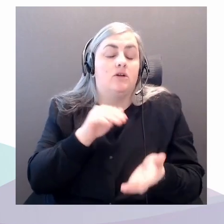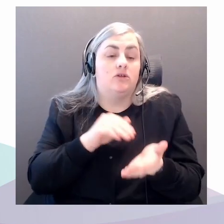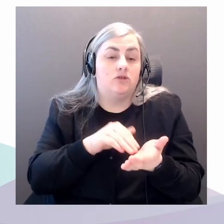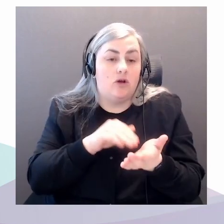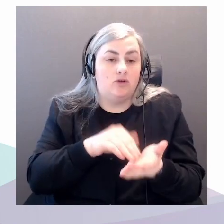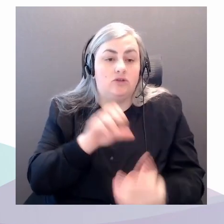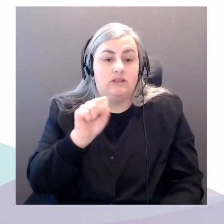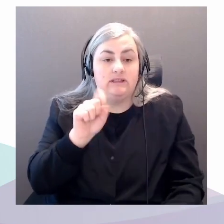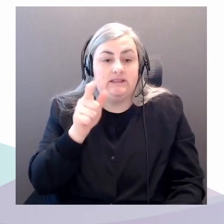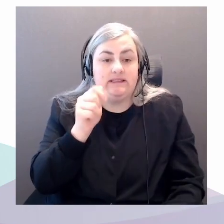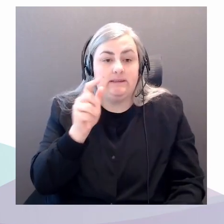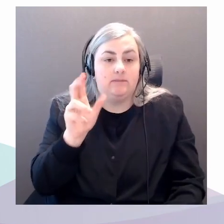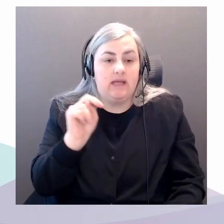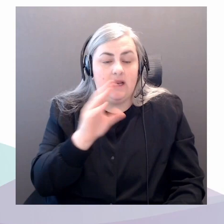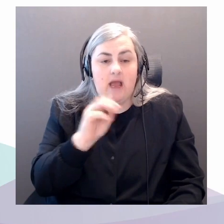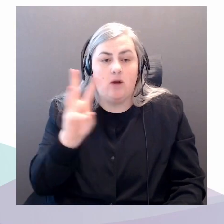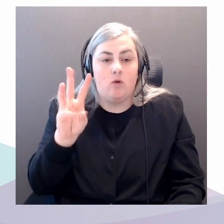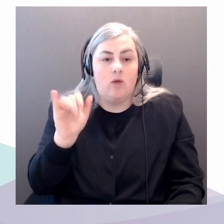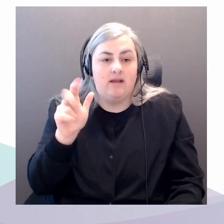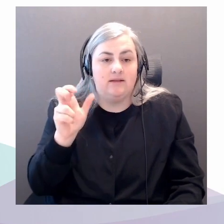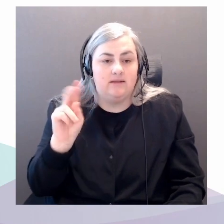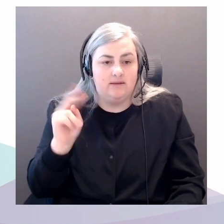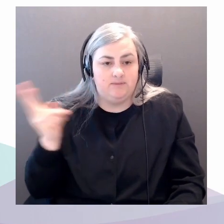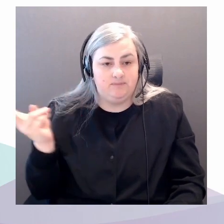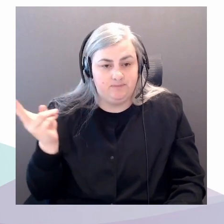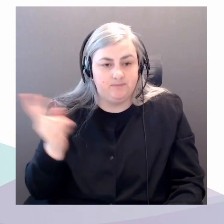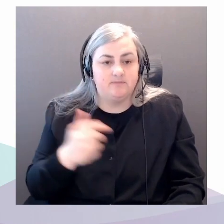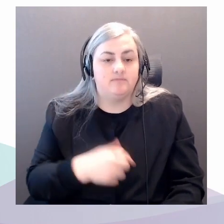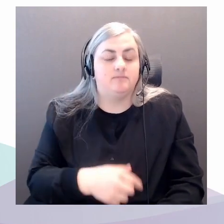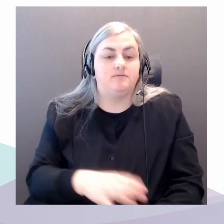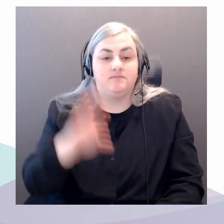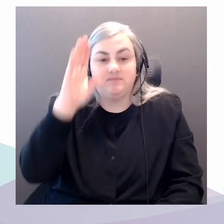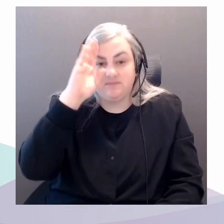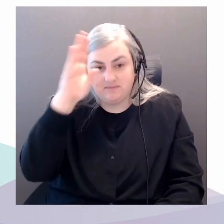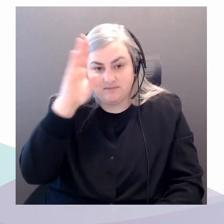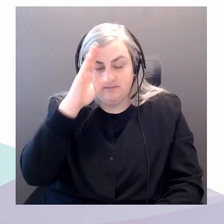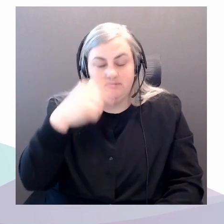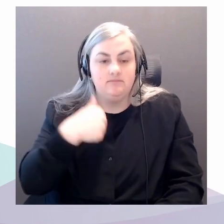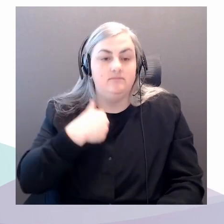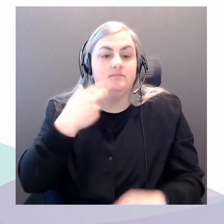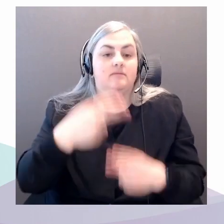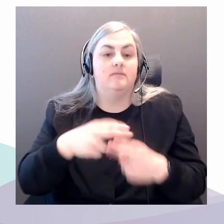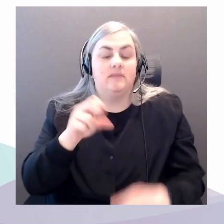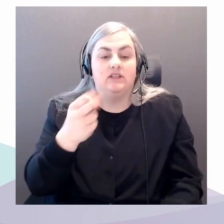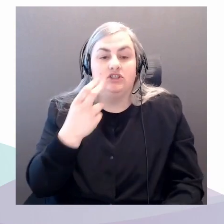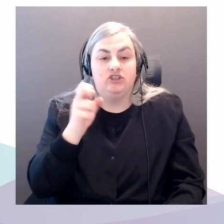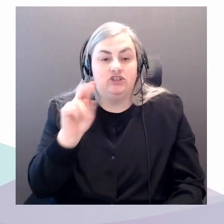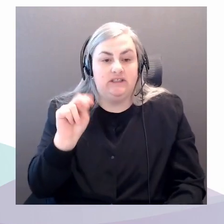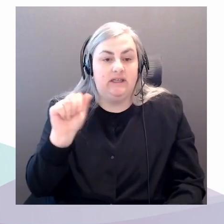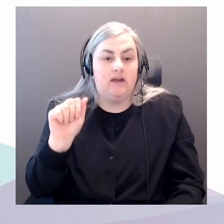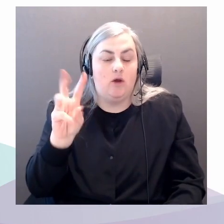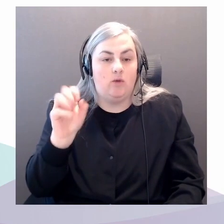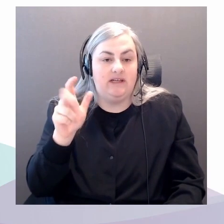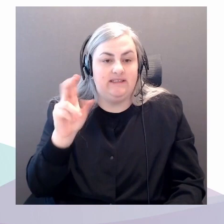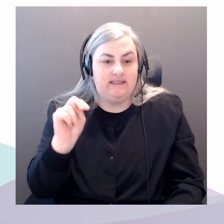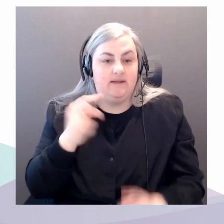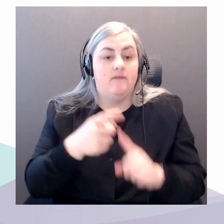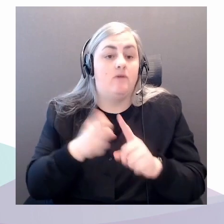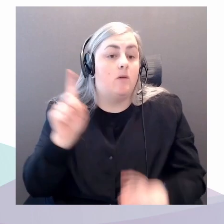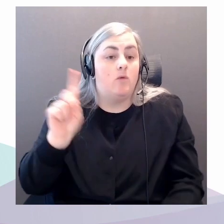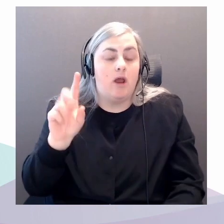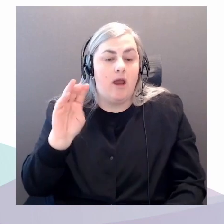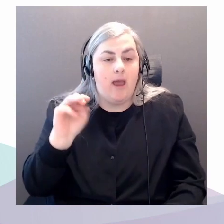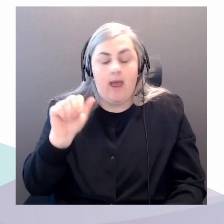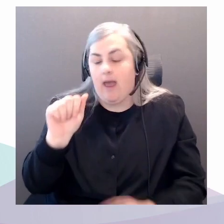Sheena Bonjour and hello. My name is Sheena Wilson, and I am joining you from Amiskwitchi-Wiskaygan in Treaty 6 territory. The